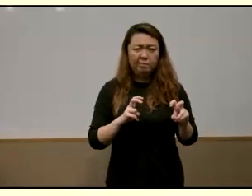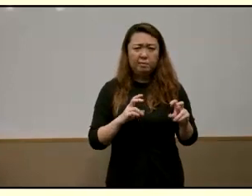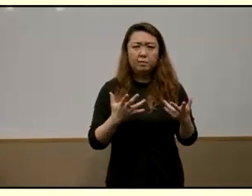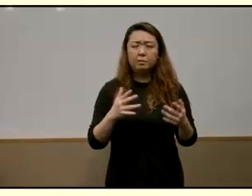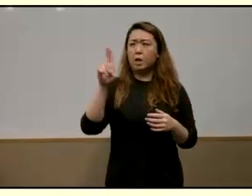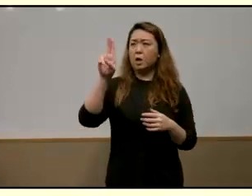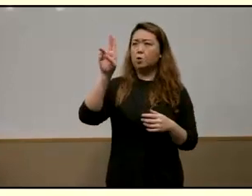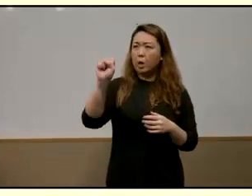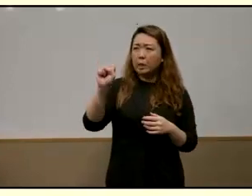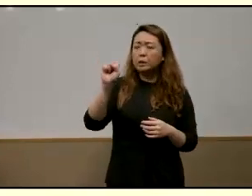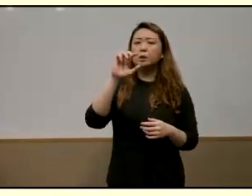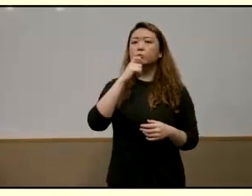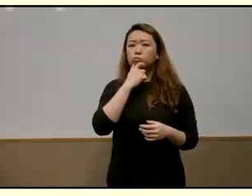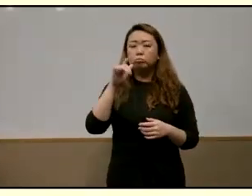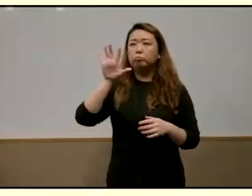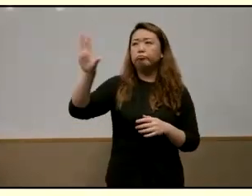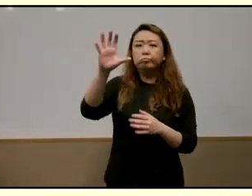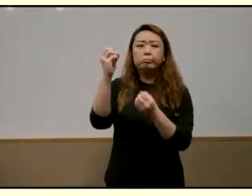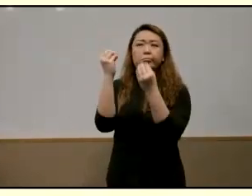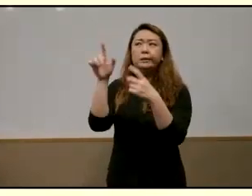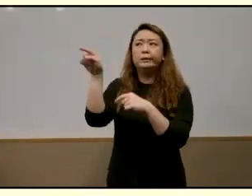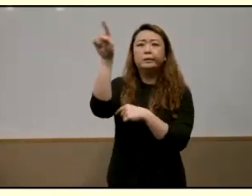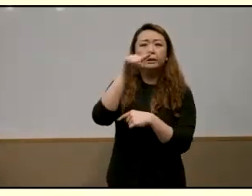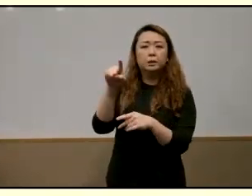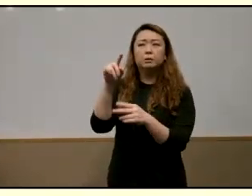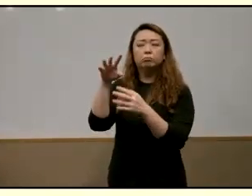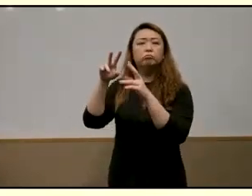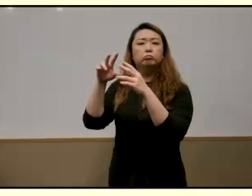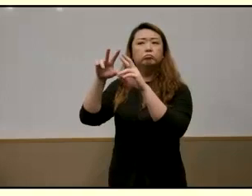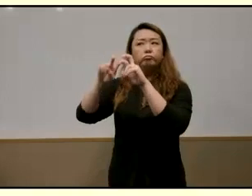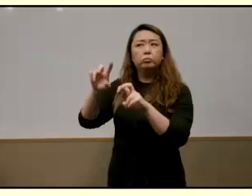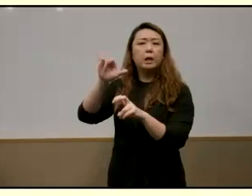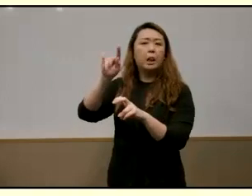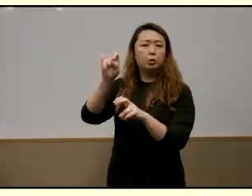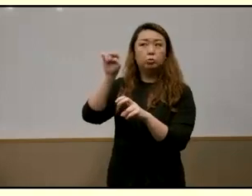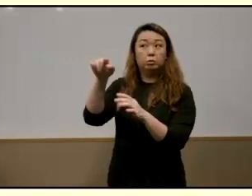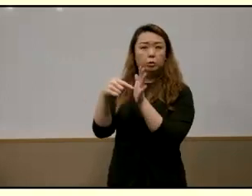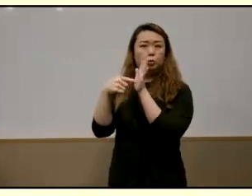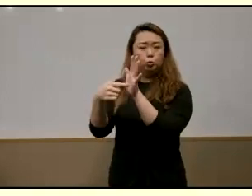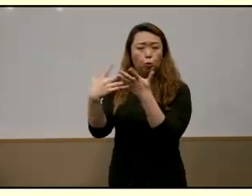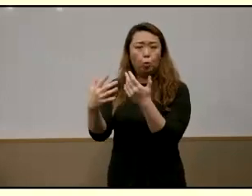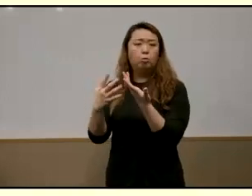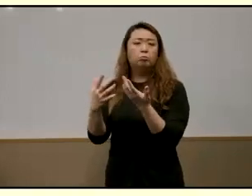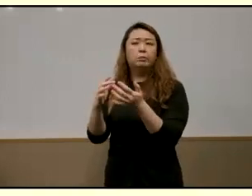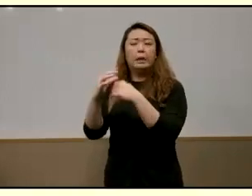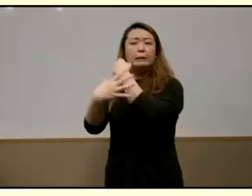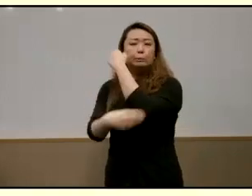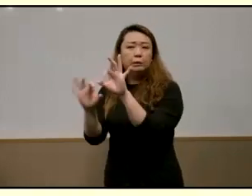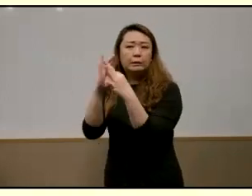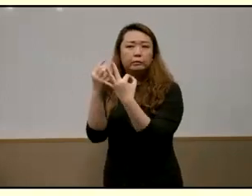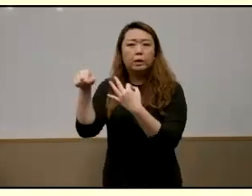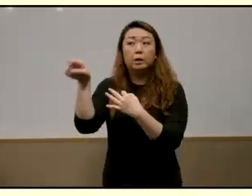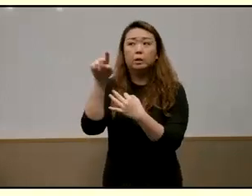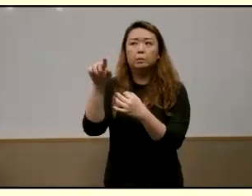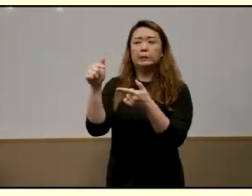us australia based literature as well that portrays relationships between disadvantaged families and the schools as really